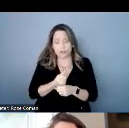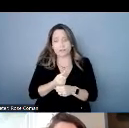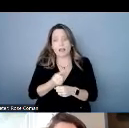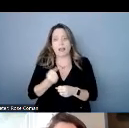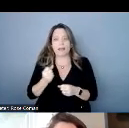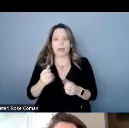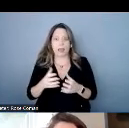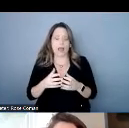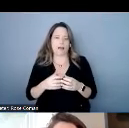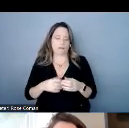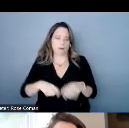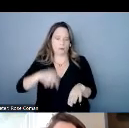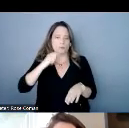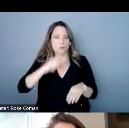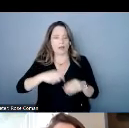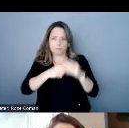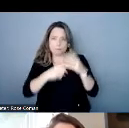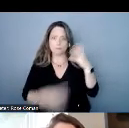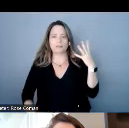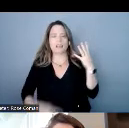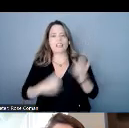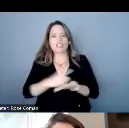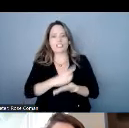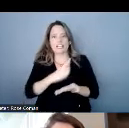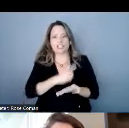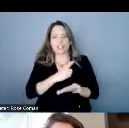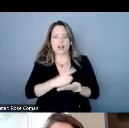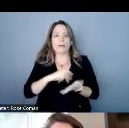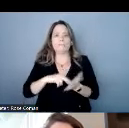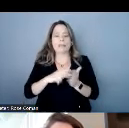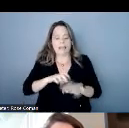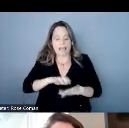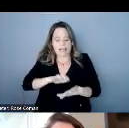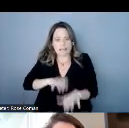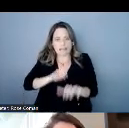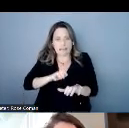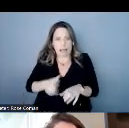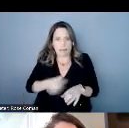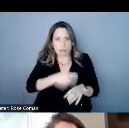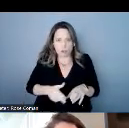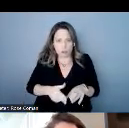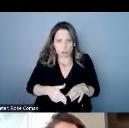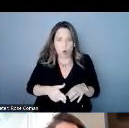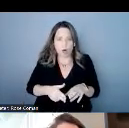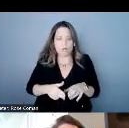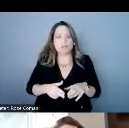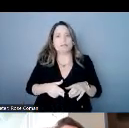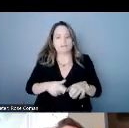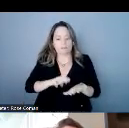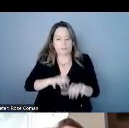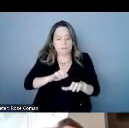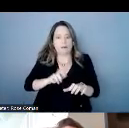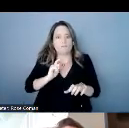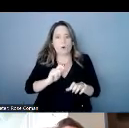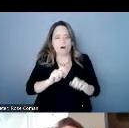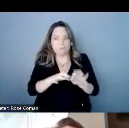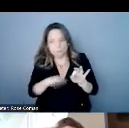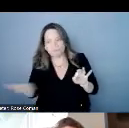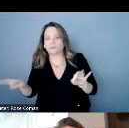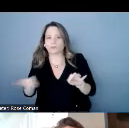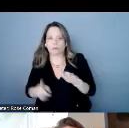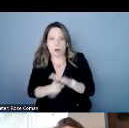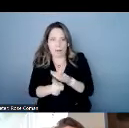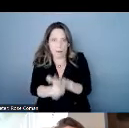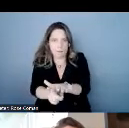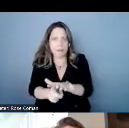dictionaries which enable them to provide shorthand so consumers are able to get fast and accurate captions the main